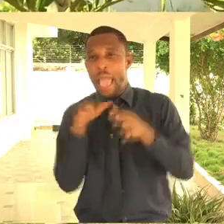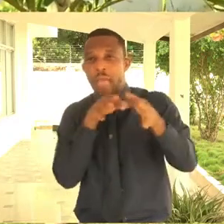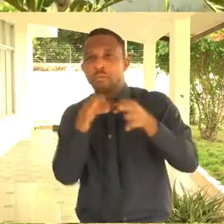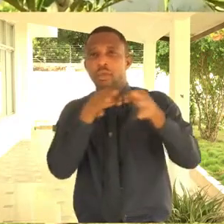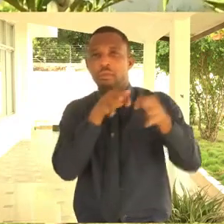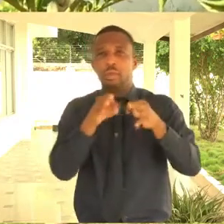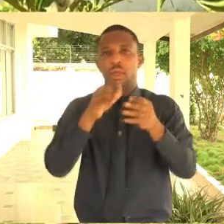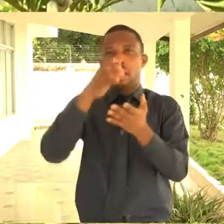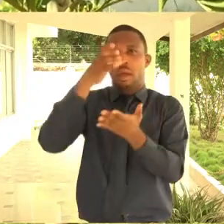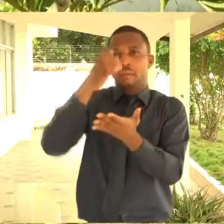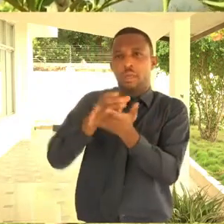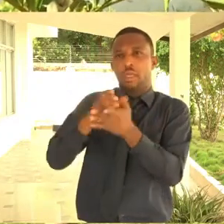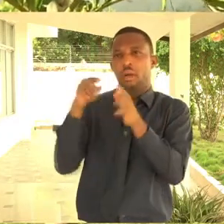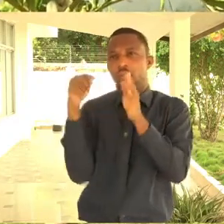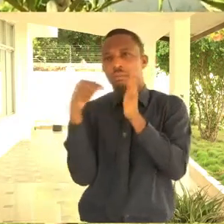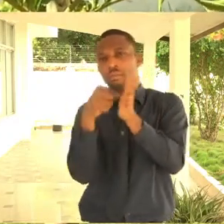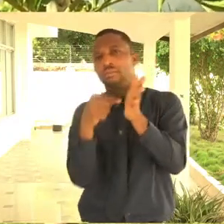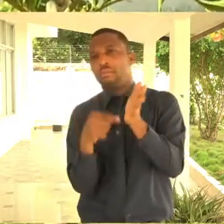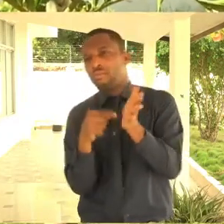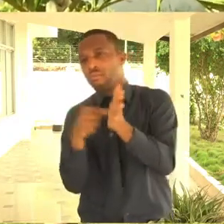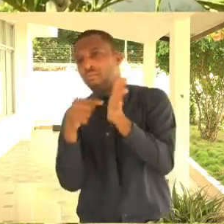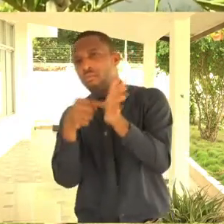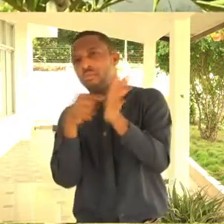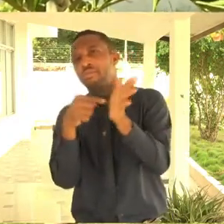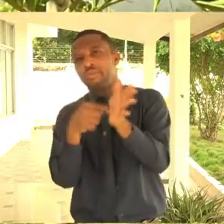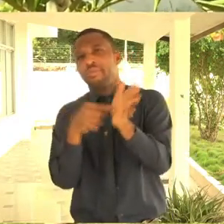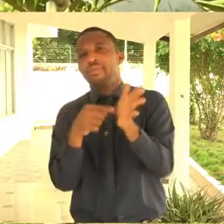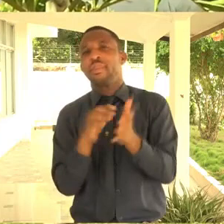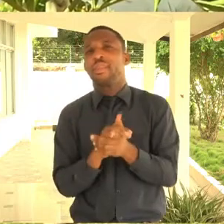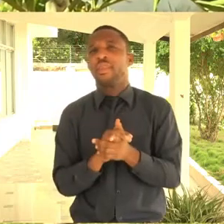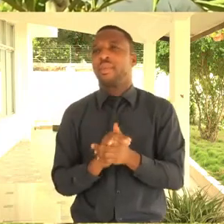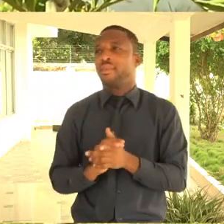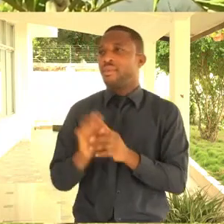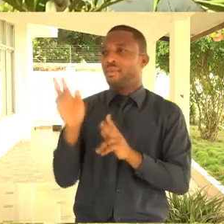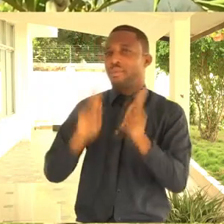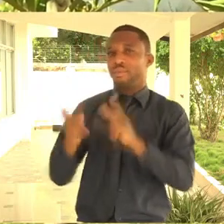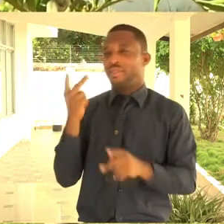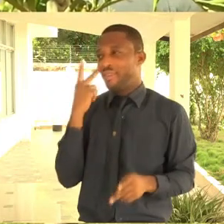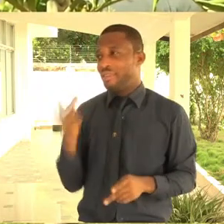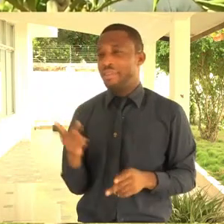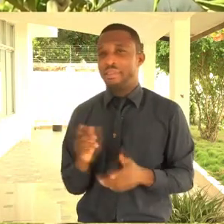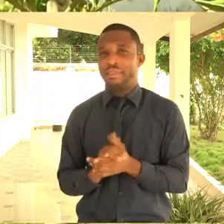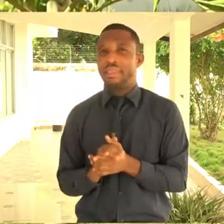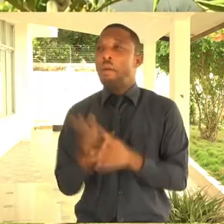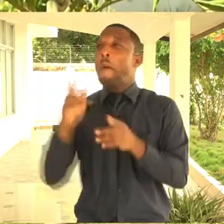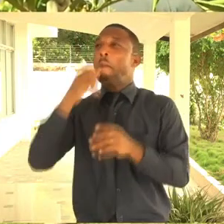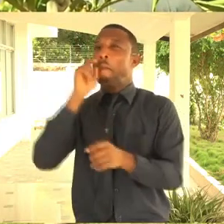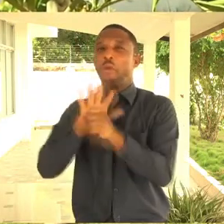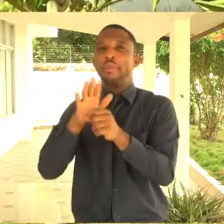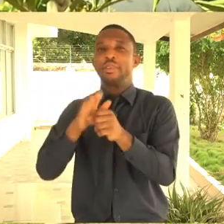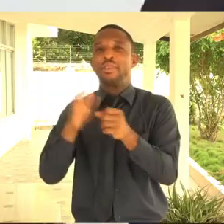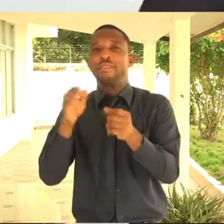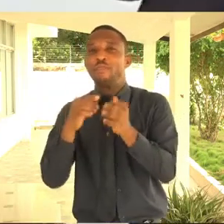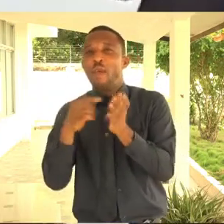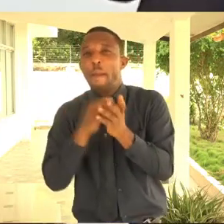There are transparent masks and we showed them a couple of pictures. We sent it to them and they promised to make us transparent mask